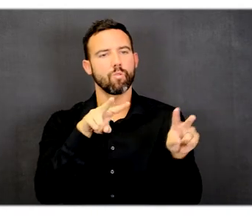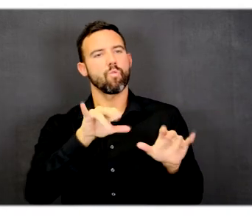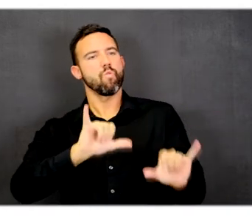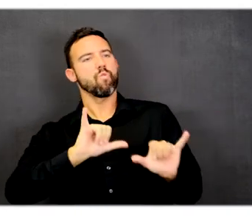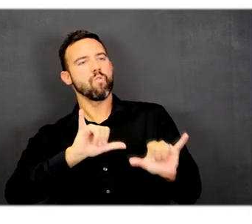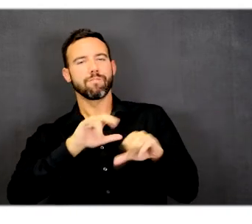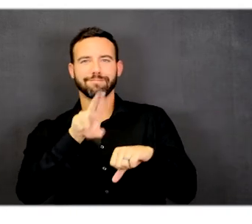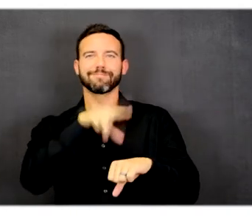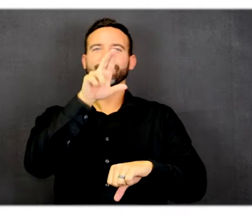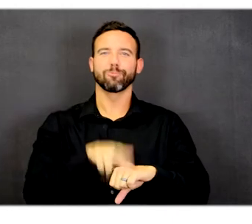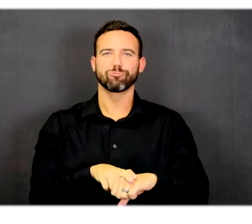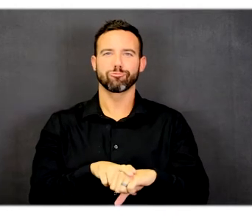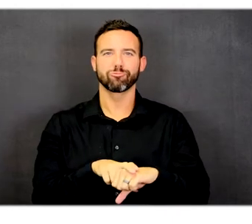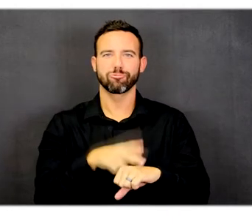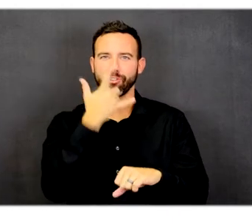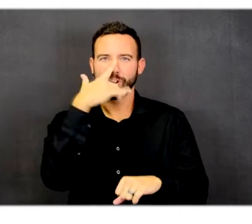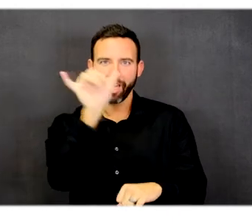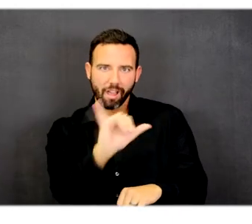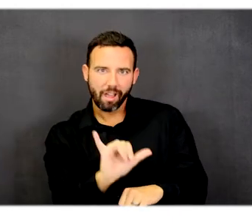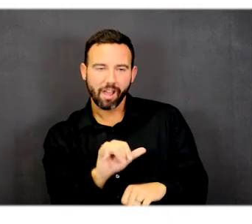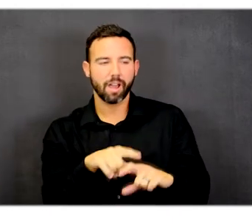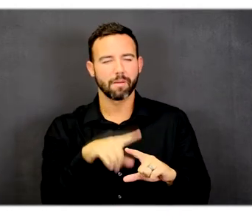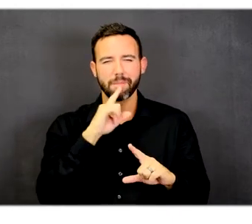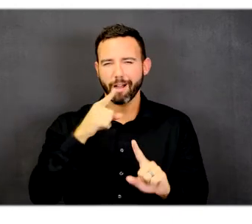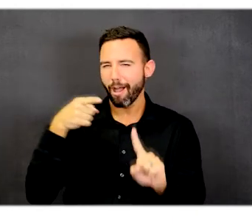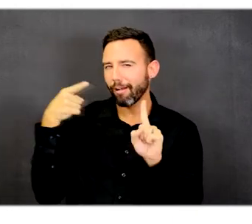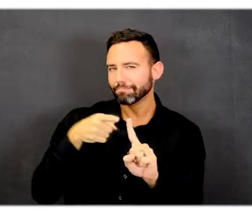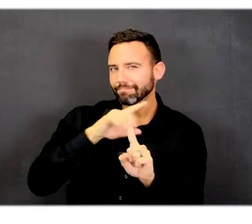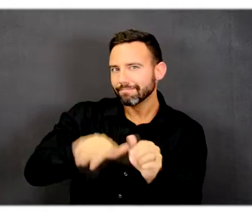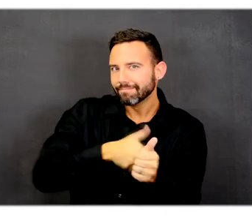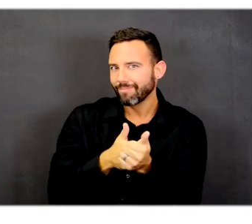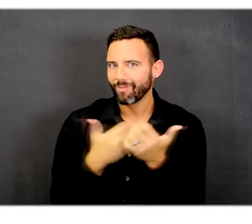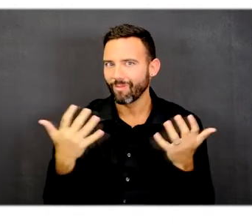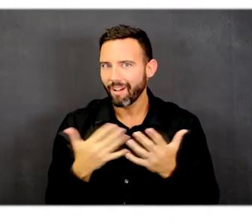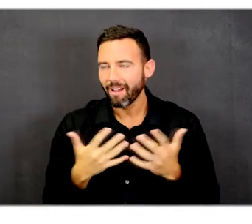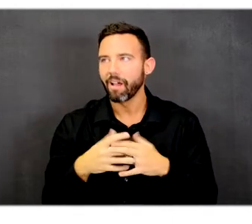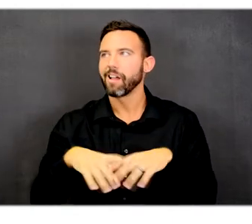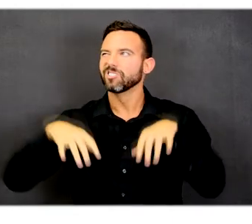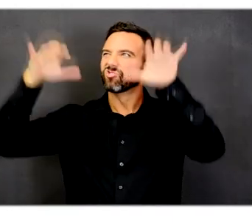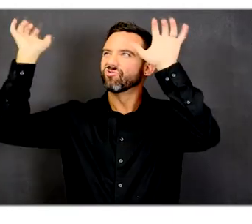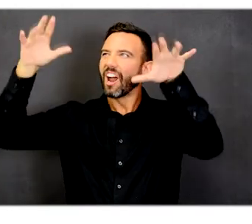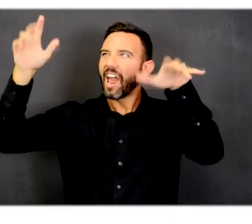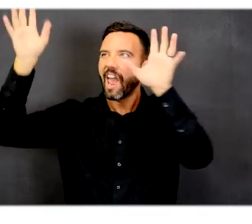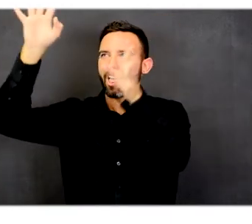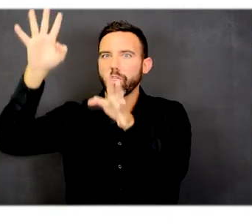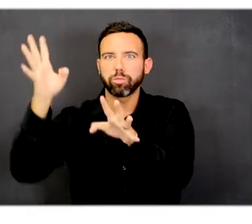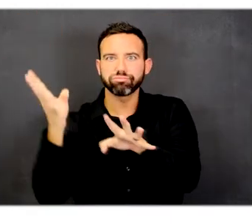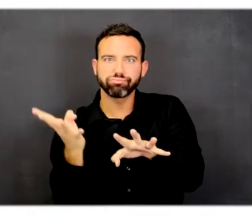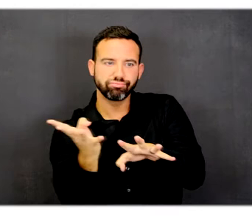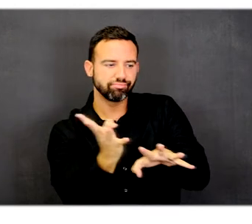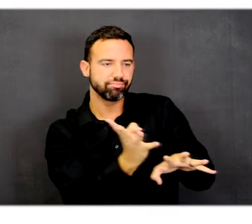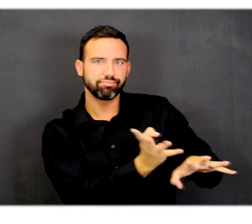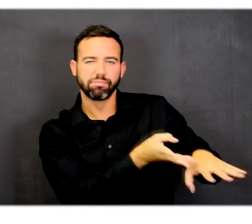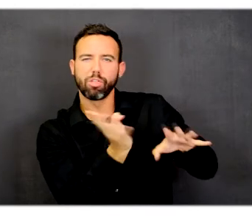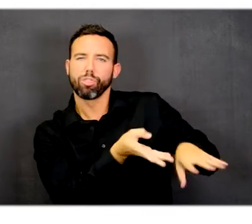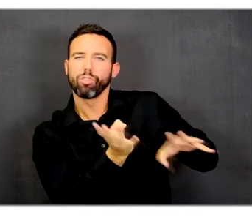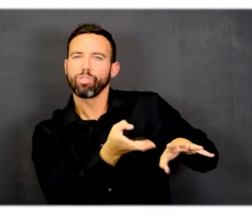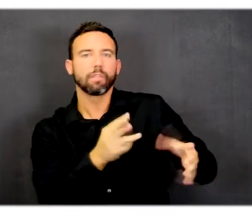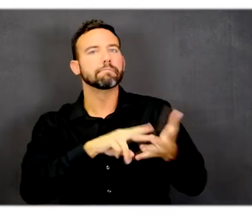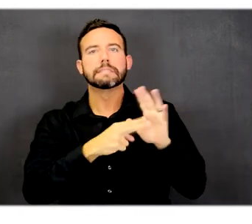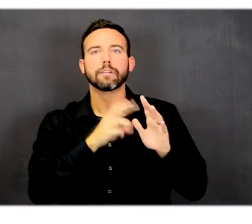It serves the purpose of containing storm water or runoff so it can drain slowly and not flood the areas below.